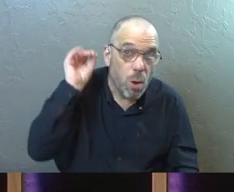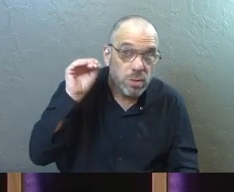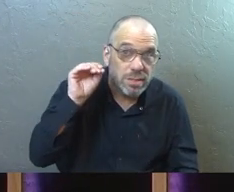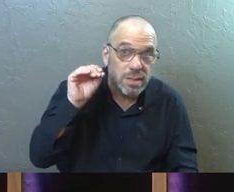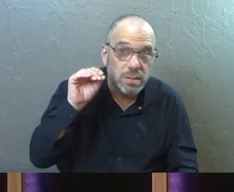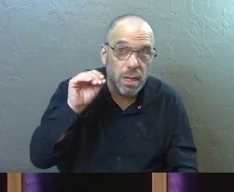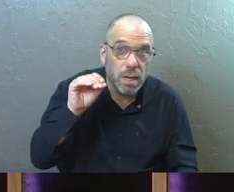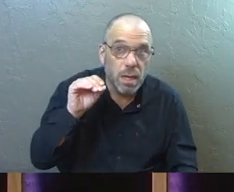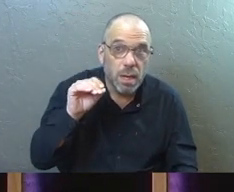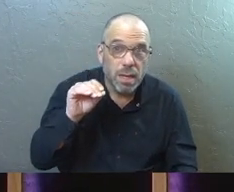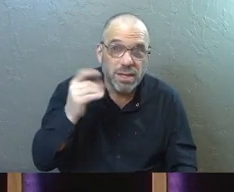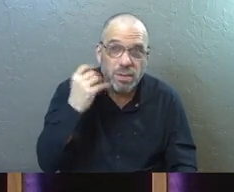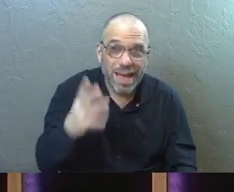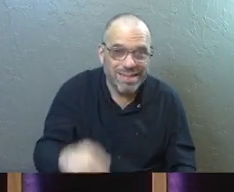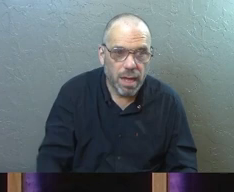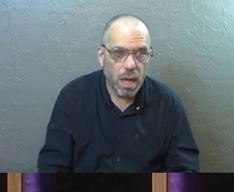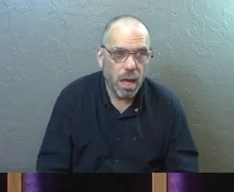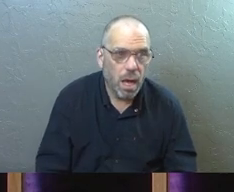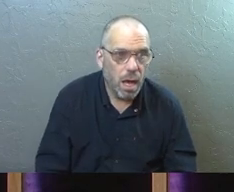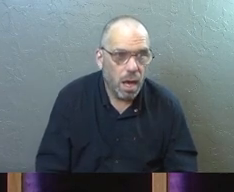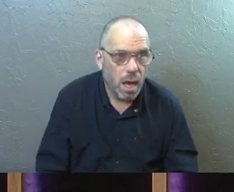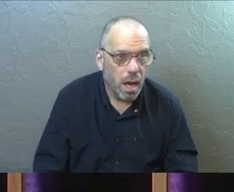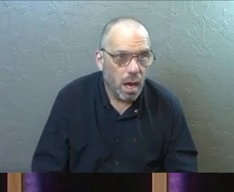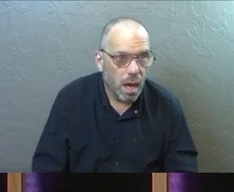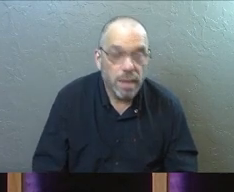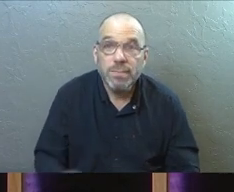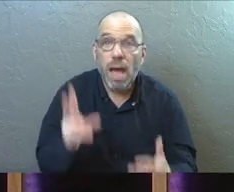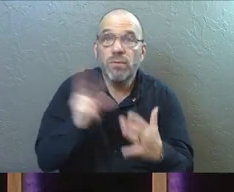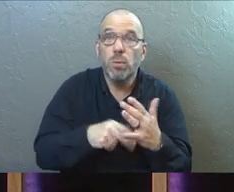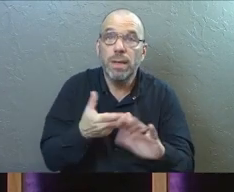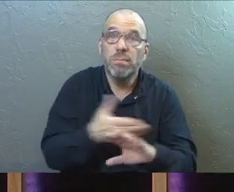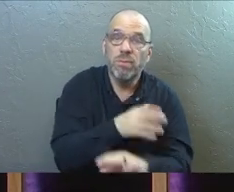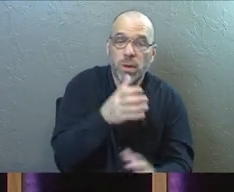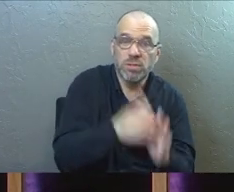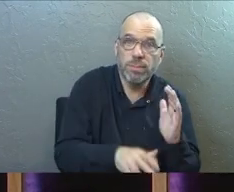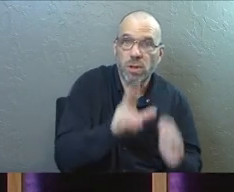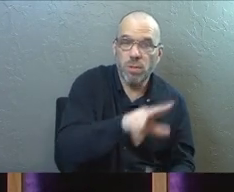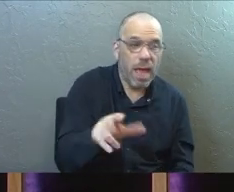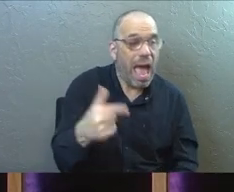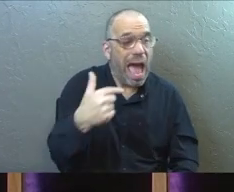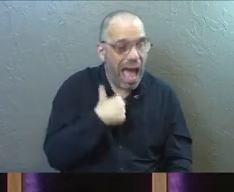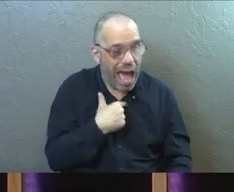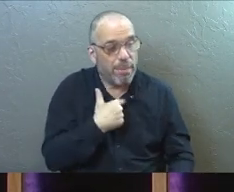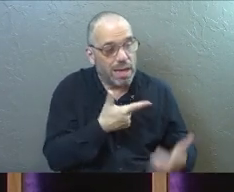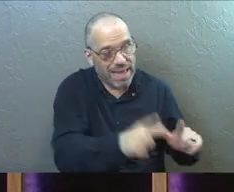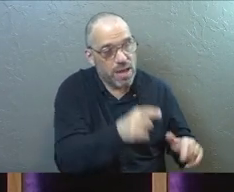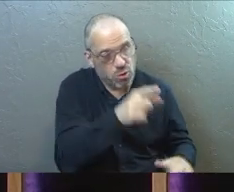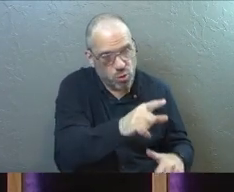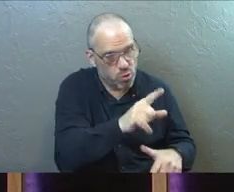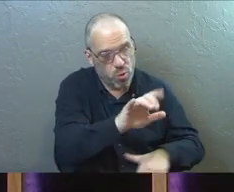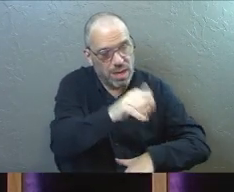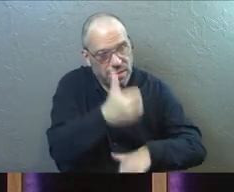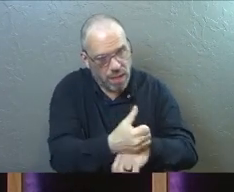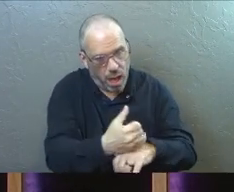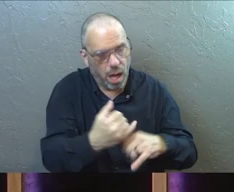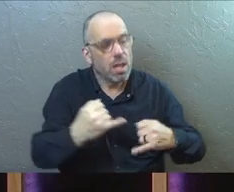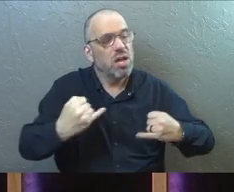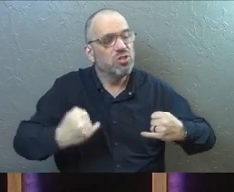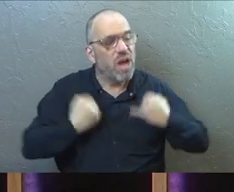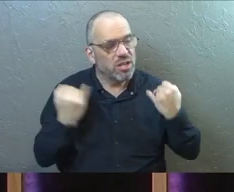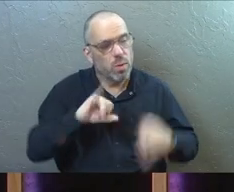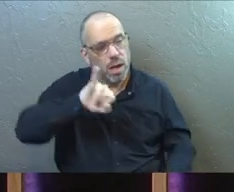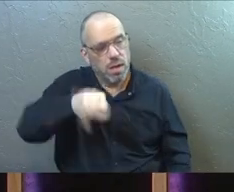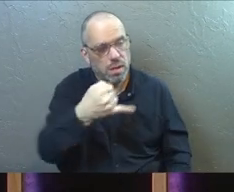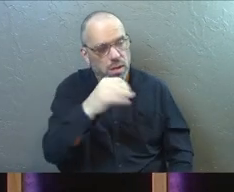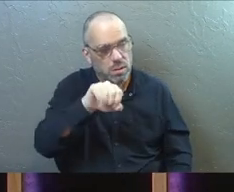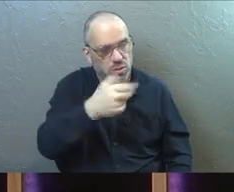See the tenderness of that? If you read the passage before it, God says, I'm going to let you install Joshua as the new leader